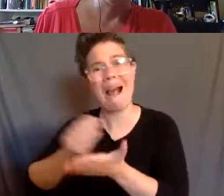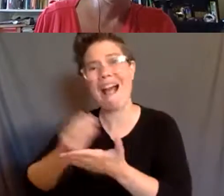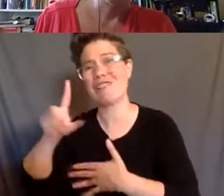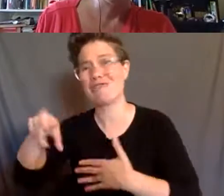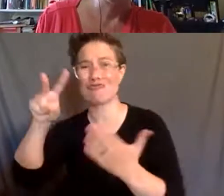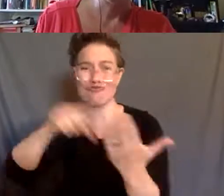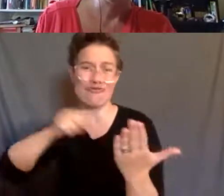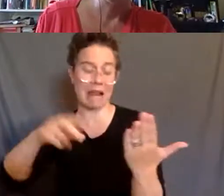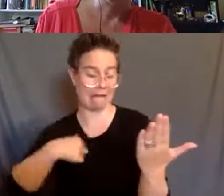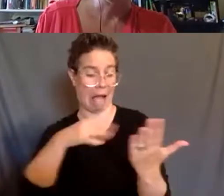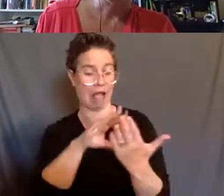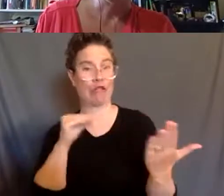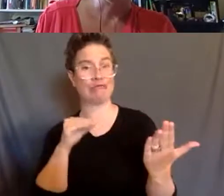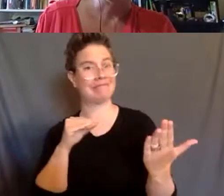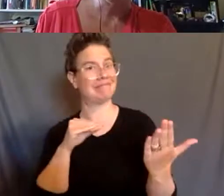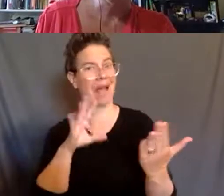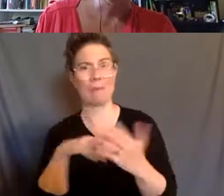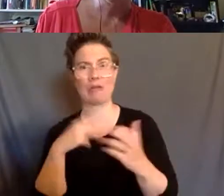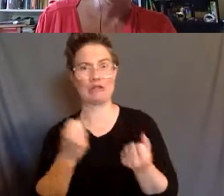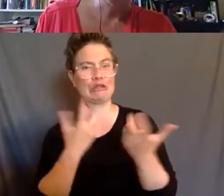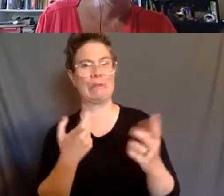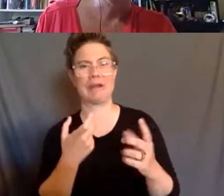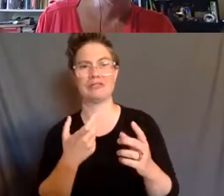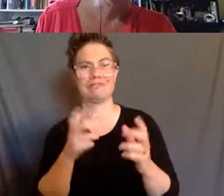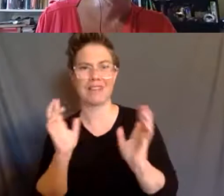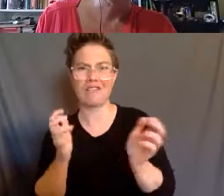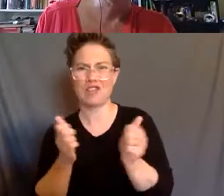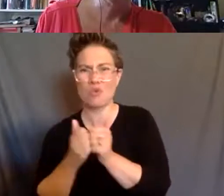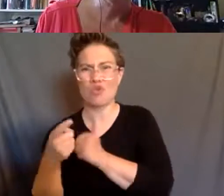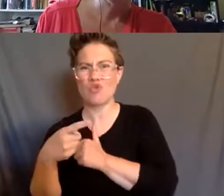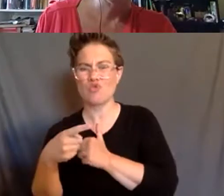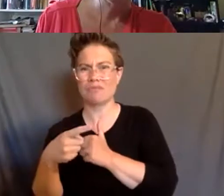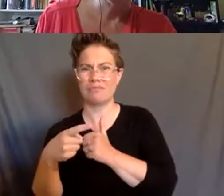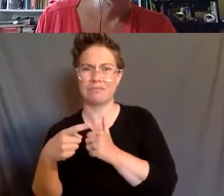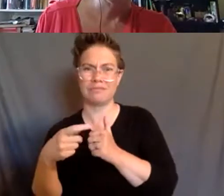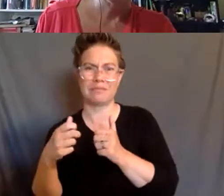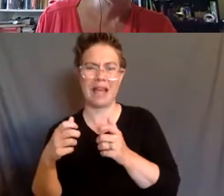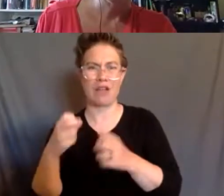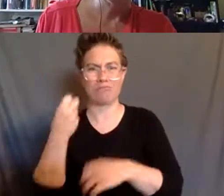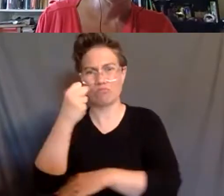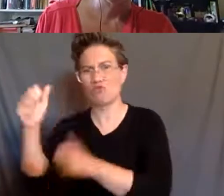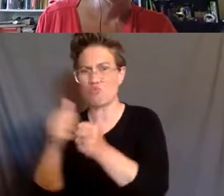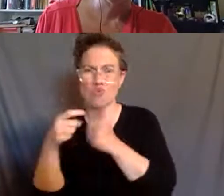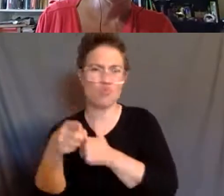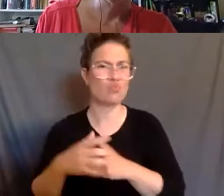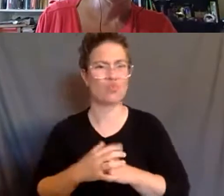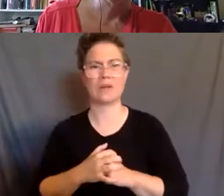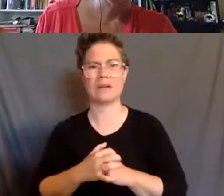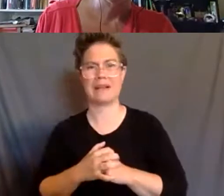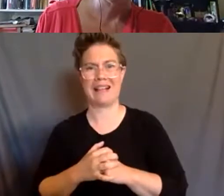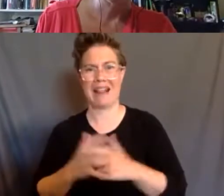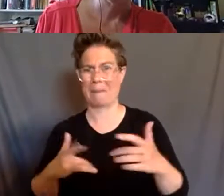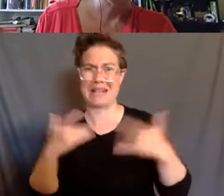I've learned, I continue to learn so much from being in conversation with you, being in struggle with you. And I'm just excited to be in this